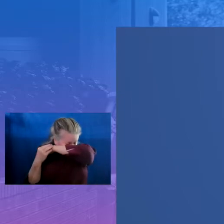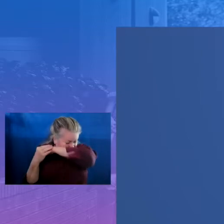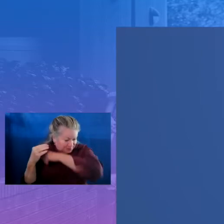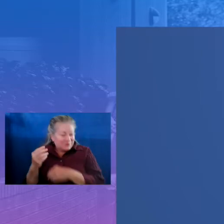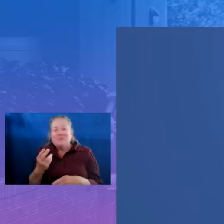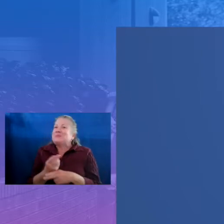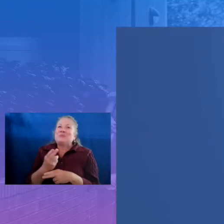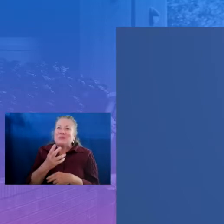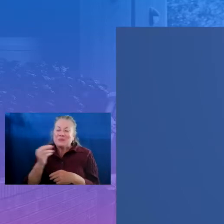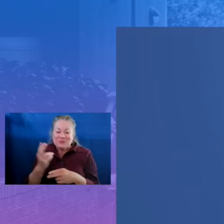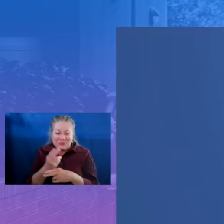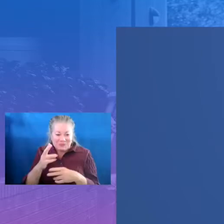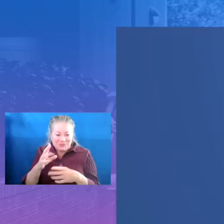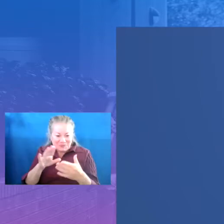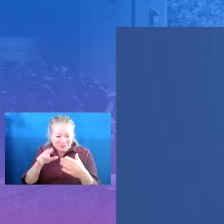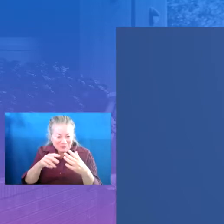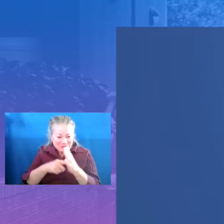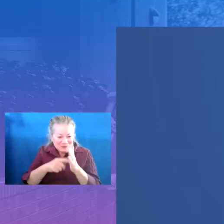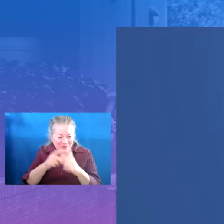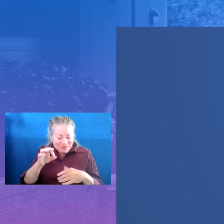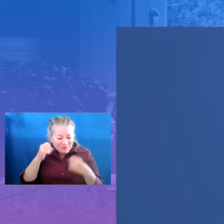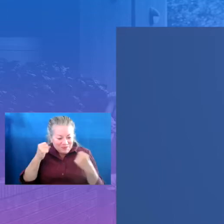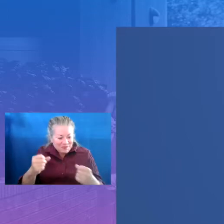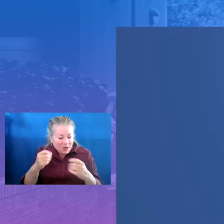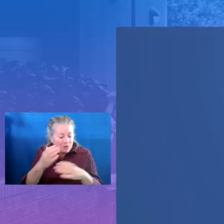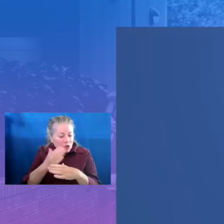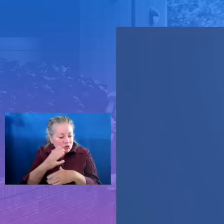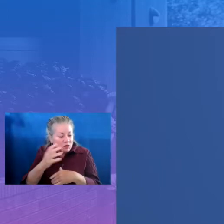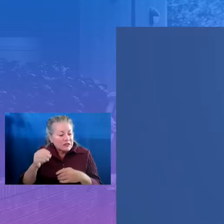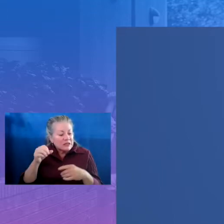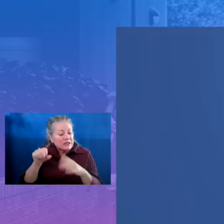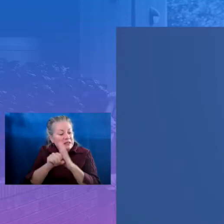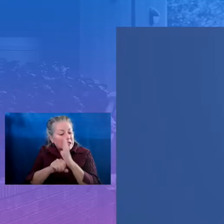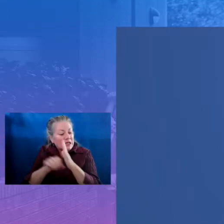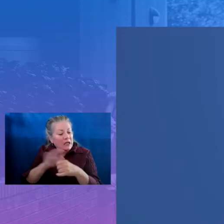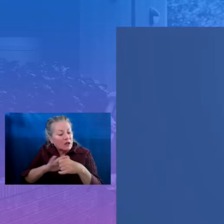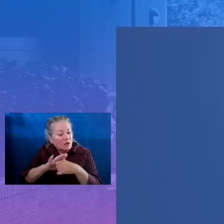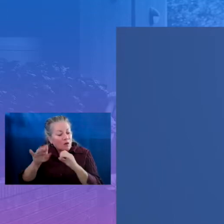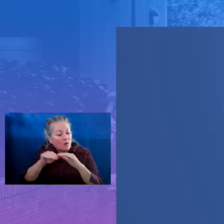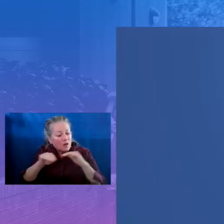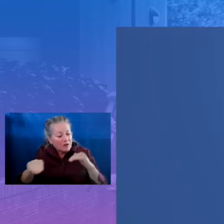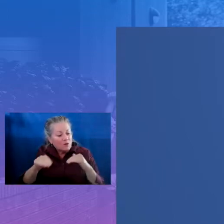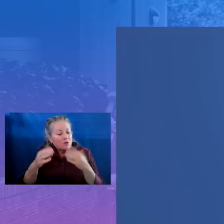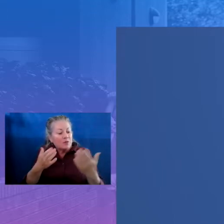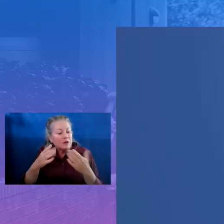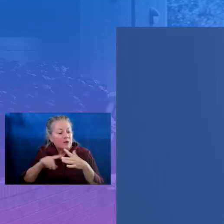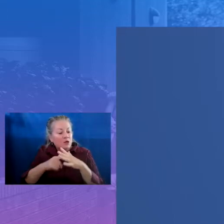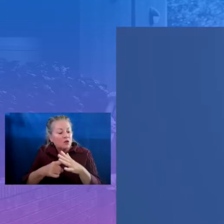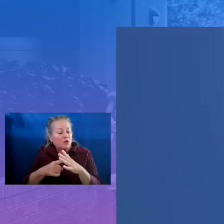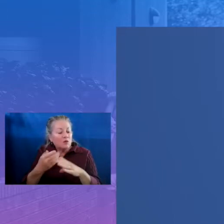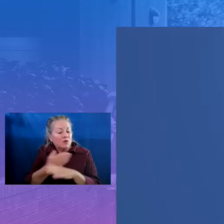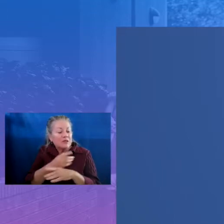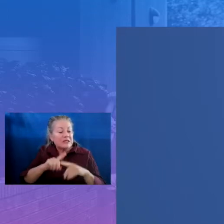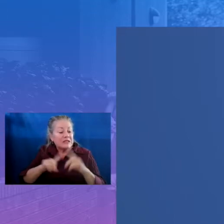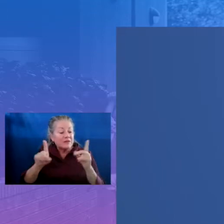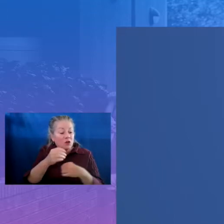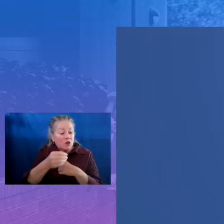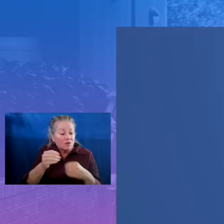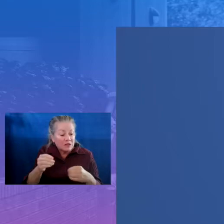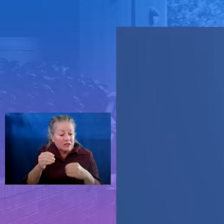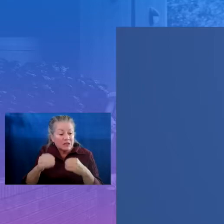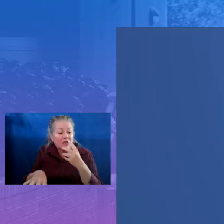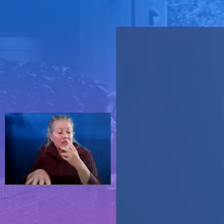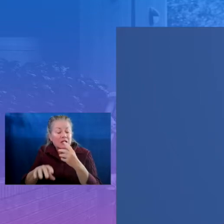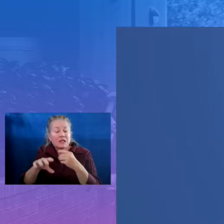conversation examples of strong partnerships at the state and local level, which might occur between different offices at a Department of